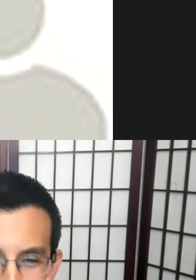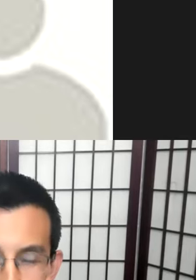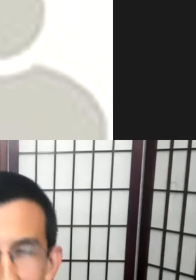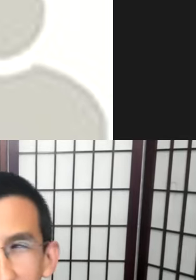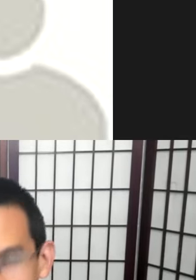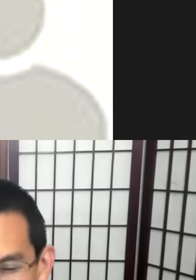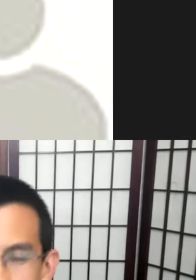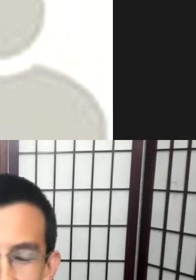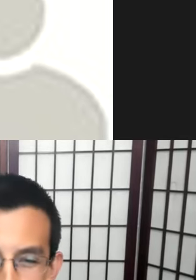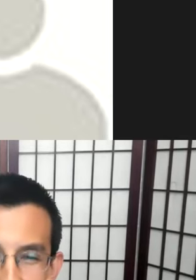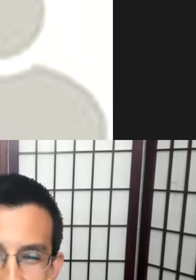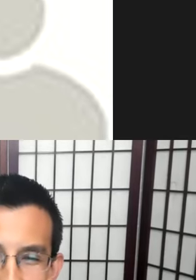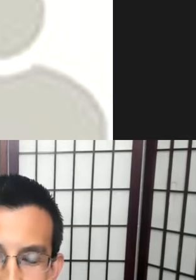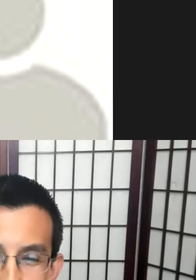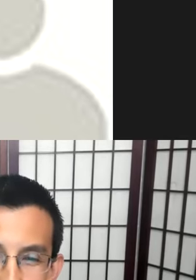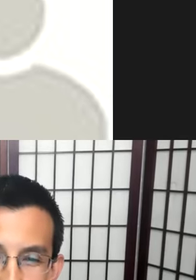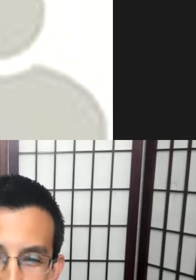attention. Sadly.